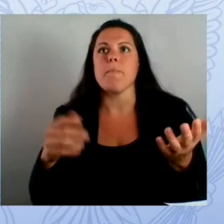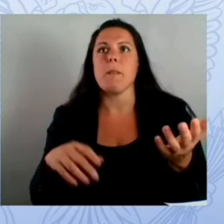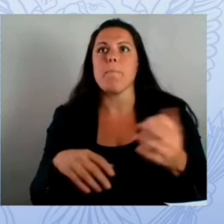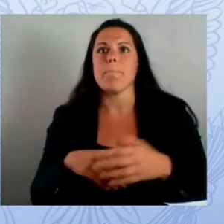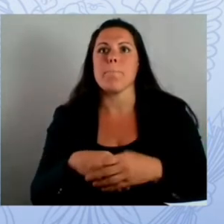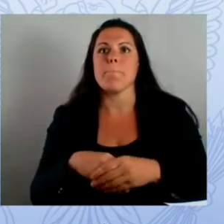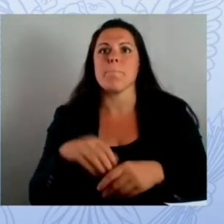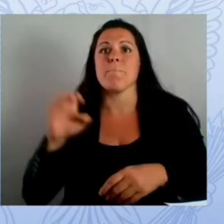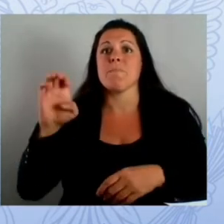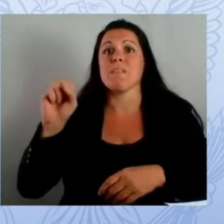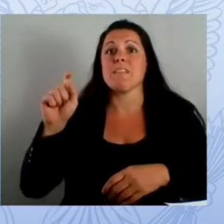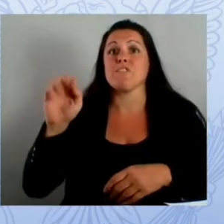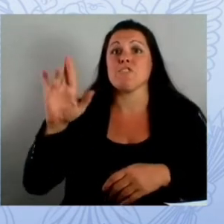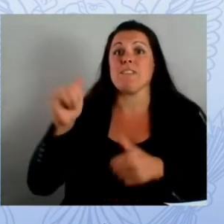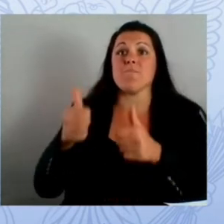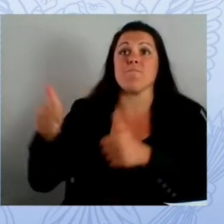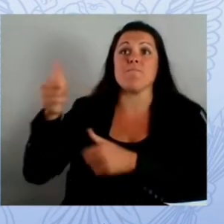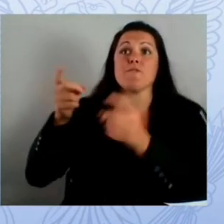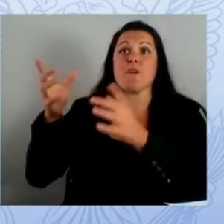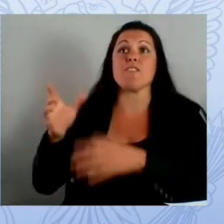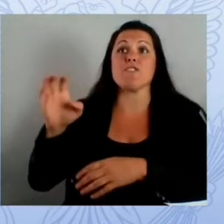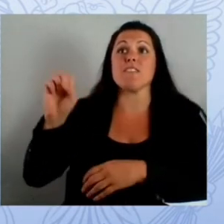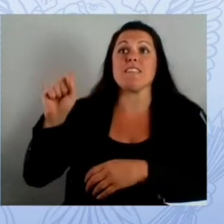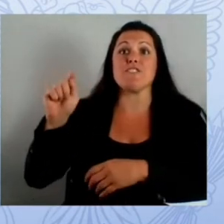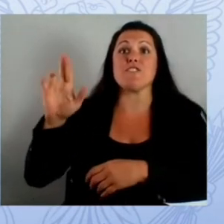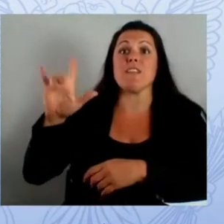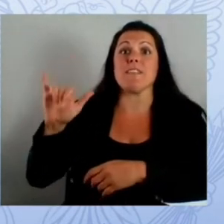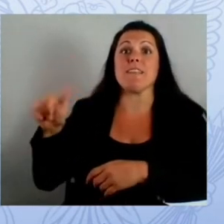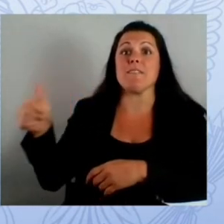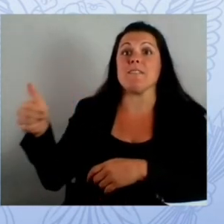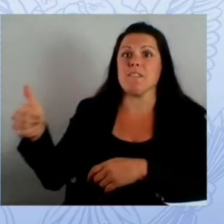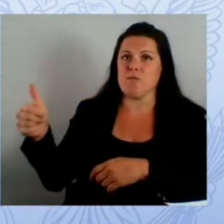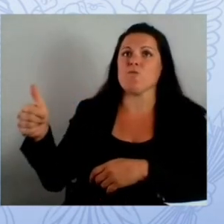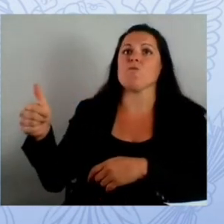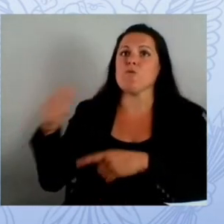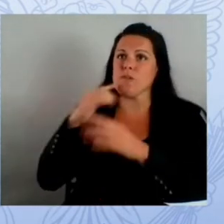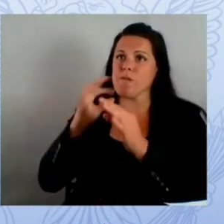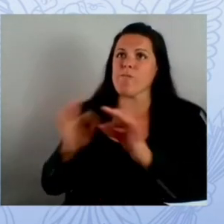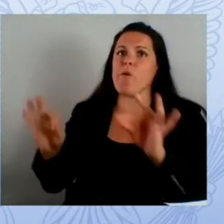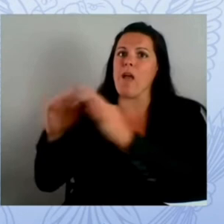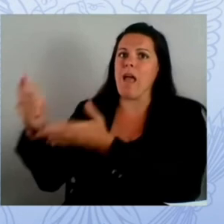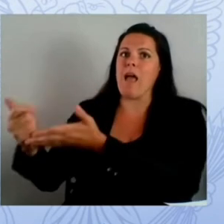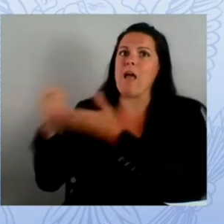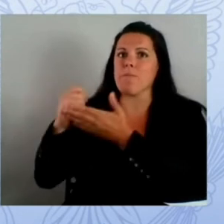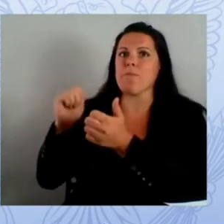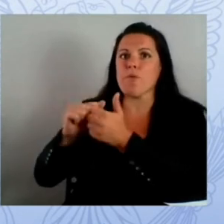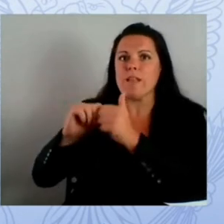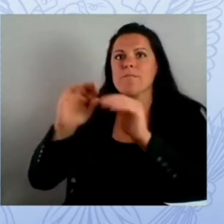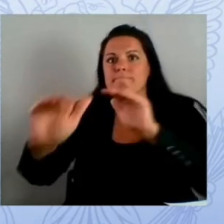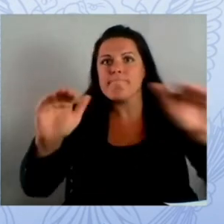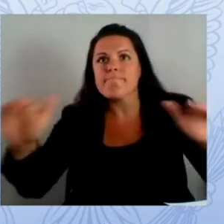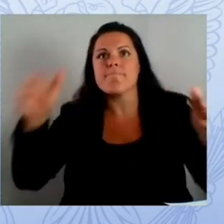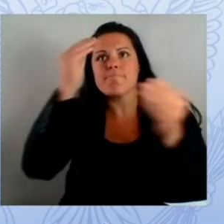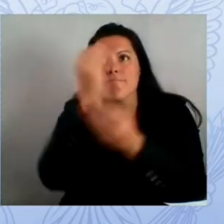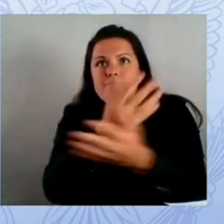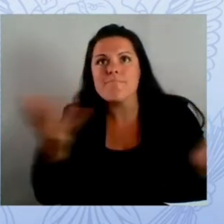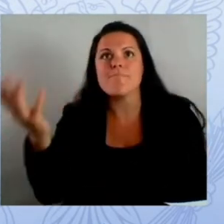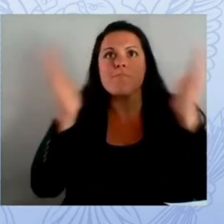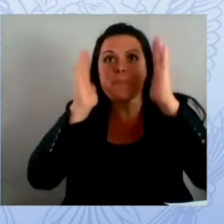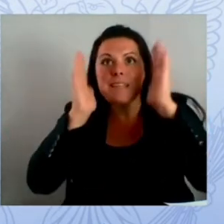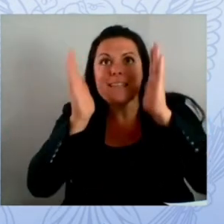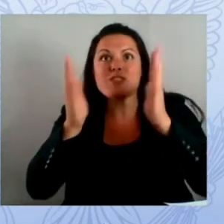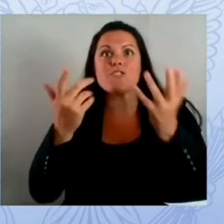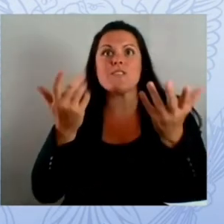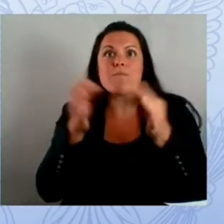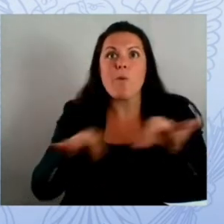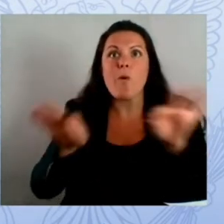spots though with everybody today because an asset-based mindset is important for our students and also for all of us in this room in san diego we're